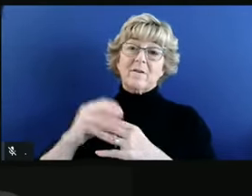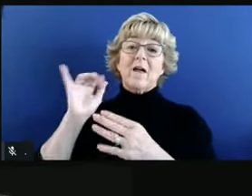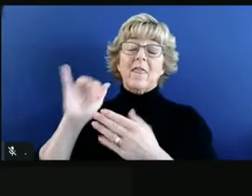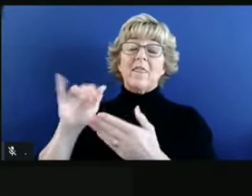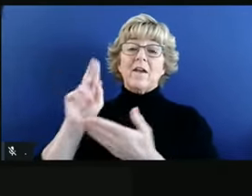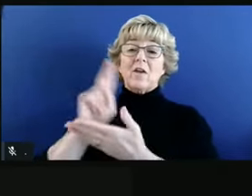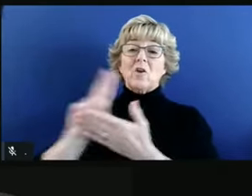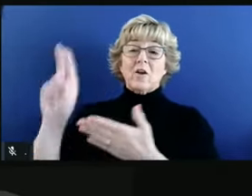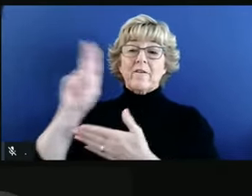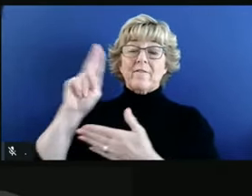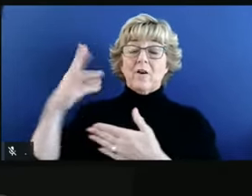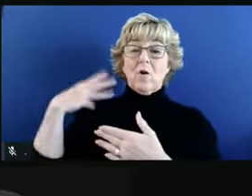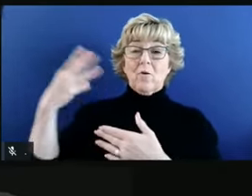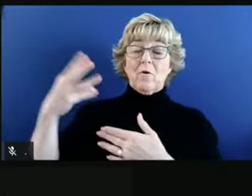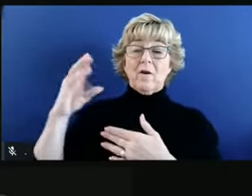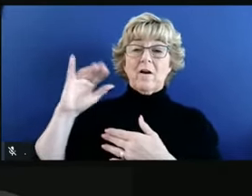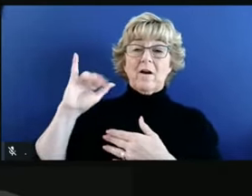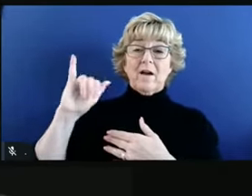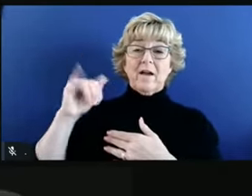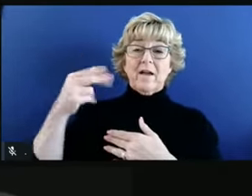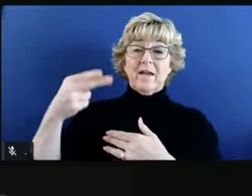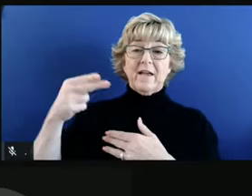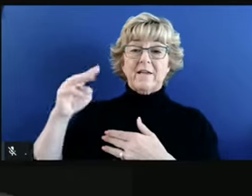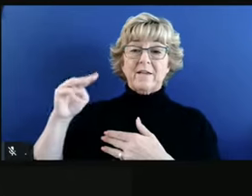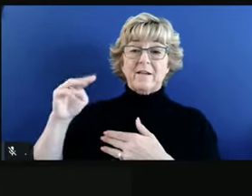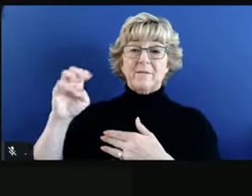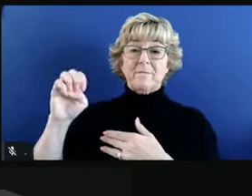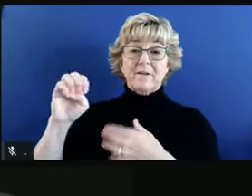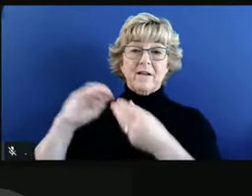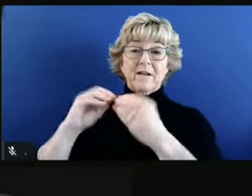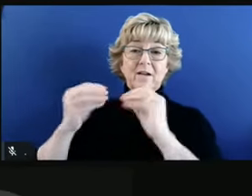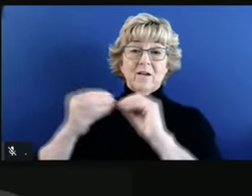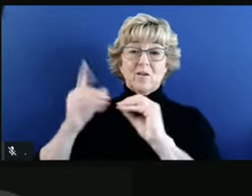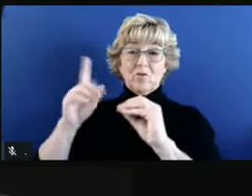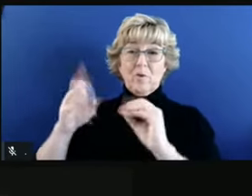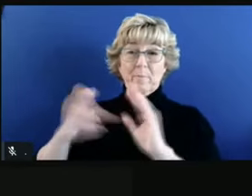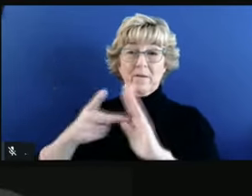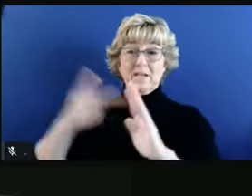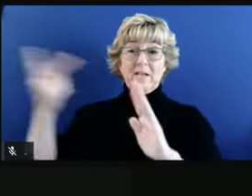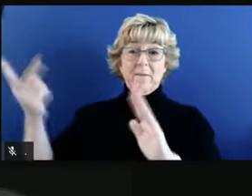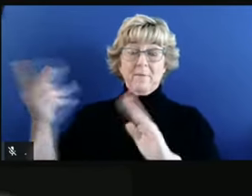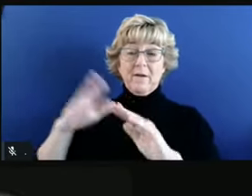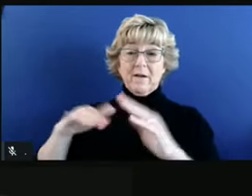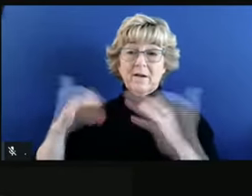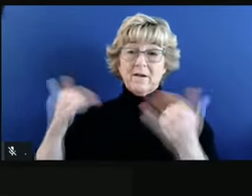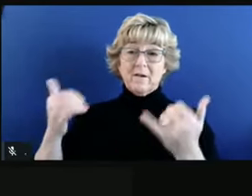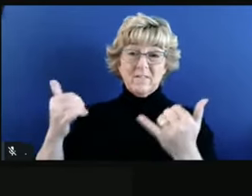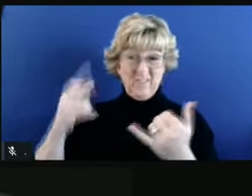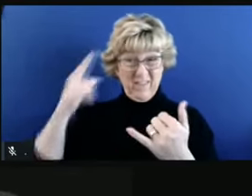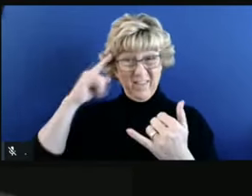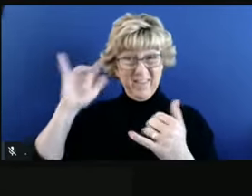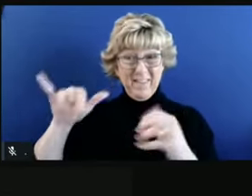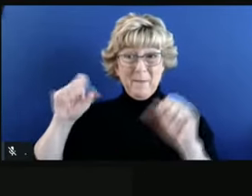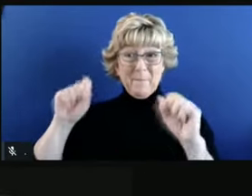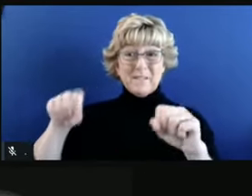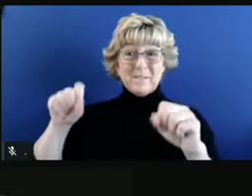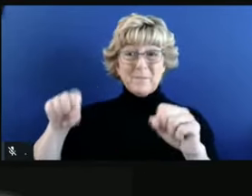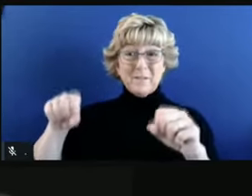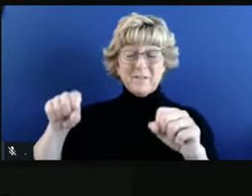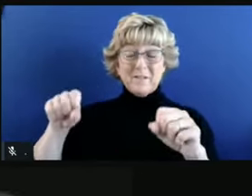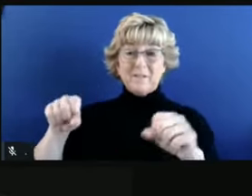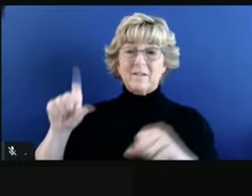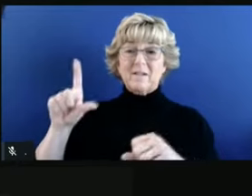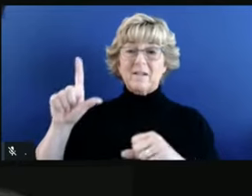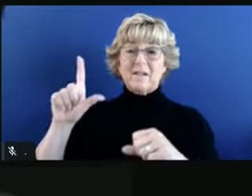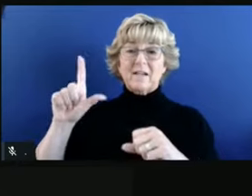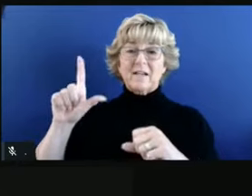model forecasts a cumulative death toll in California by March to be double what it is now. Do you think that's plausible? L.A.